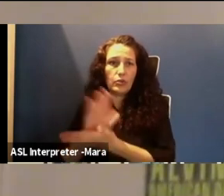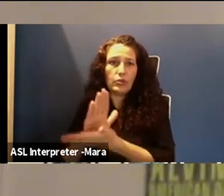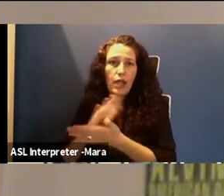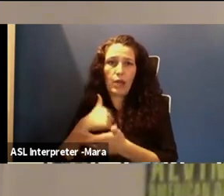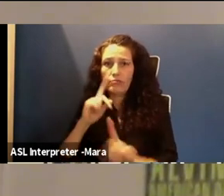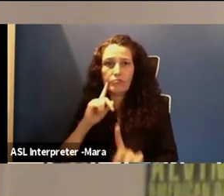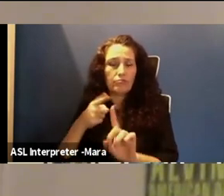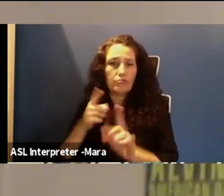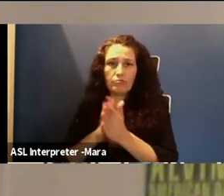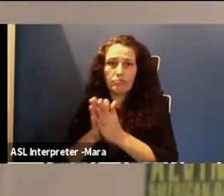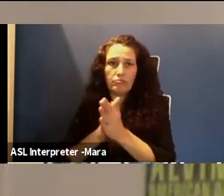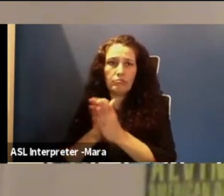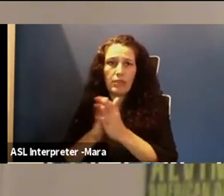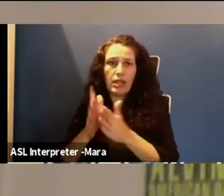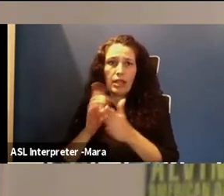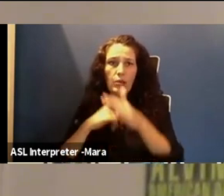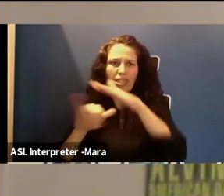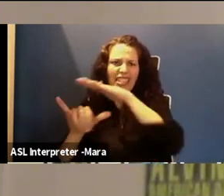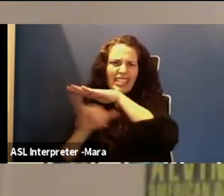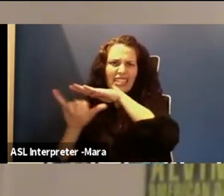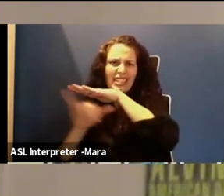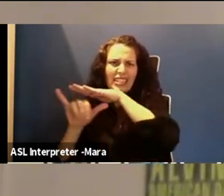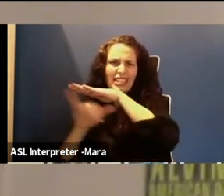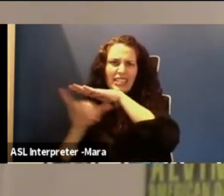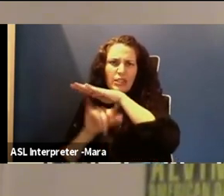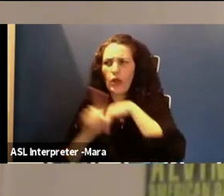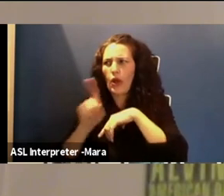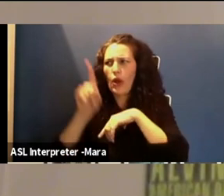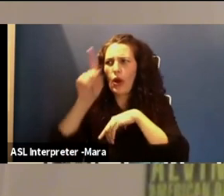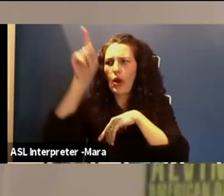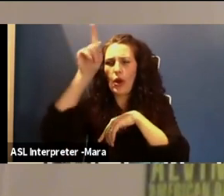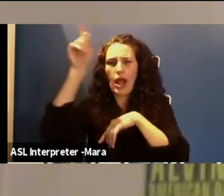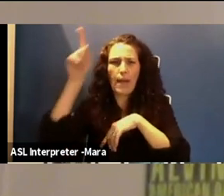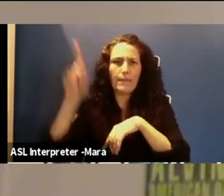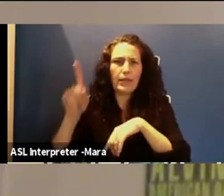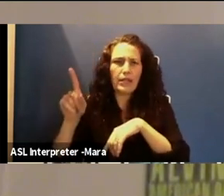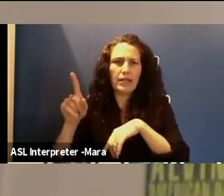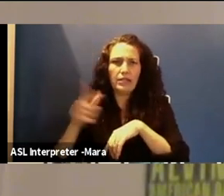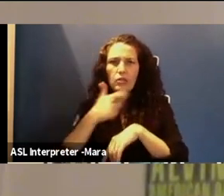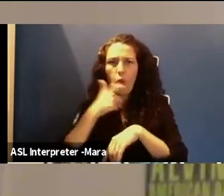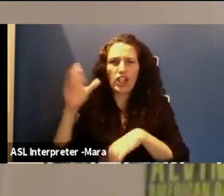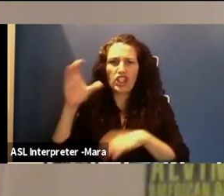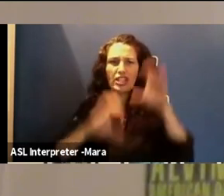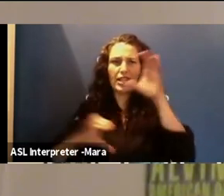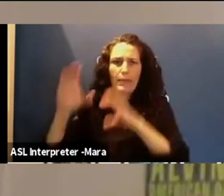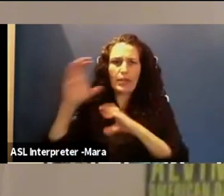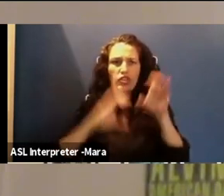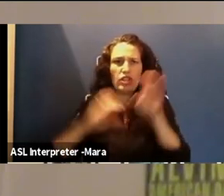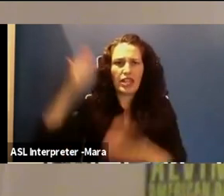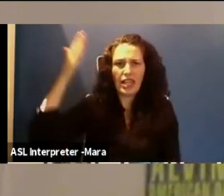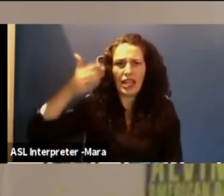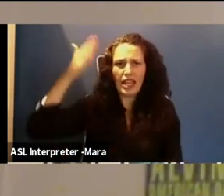I started taking the subway uptown to see chemistry lectures, which if you've seen a chemistry lectures, a little bit crazy.